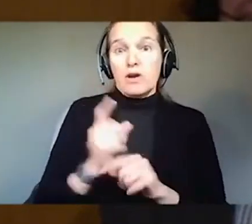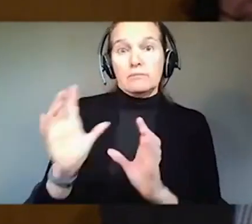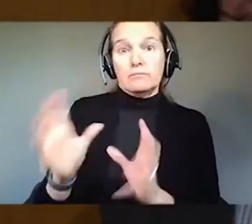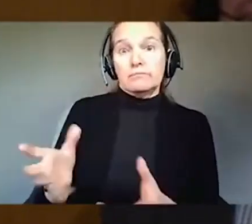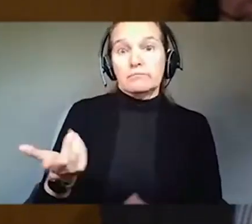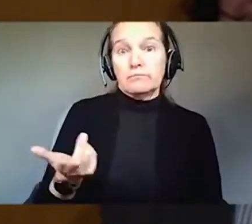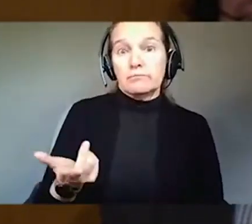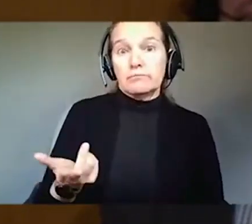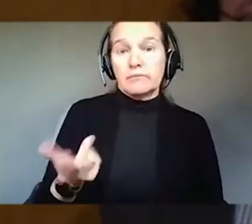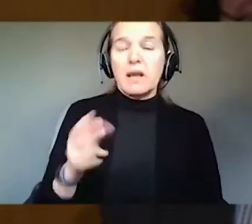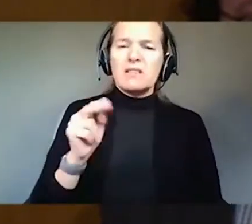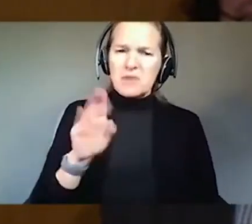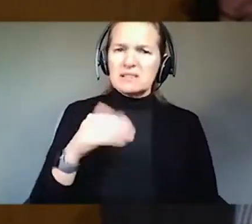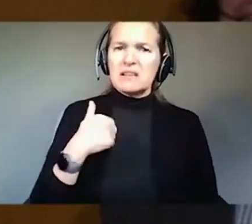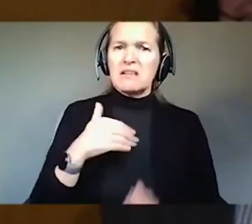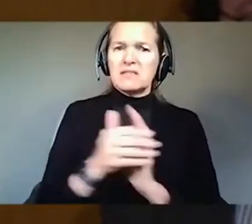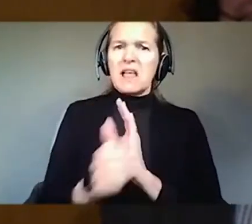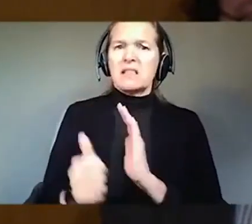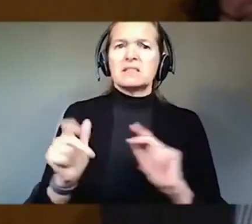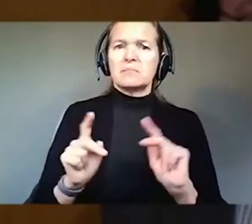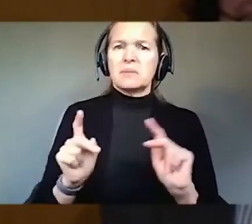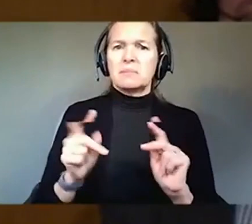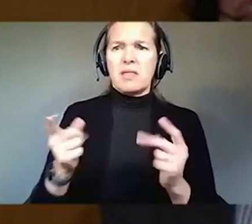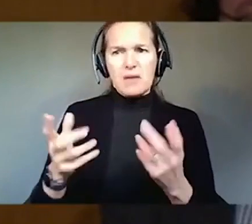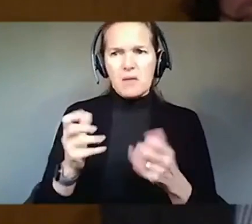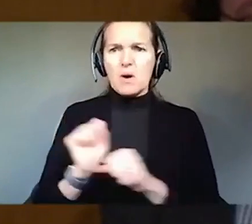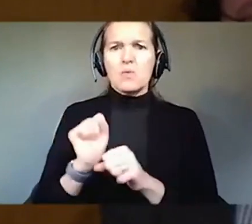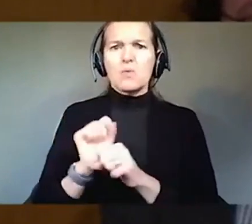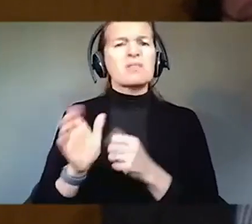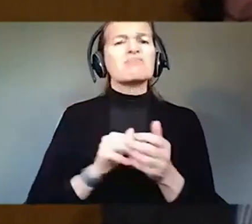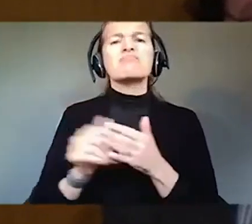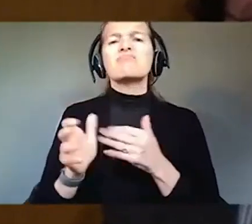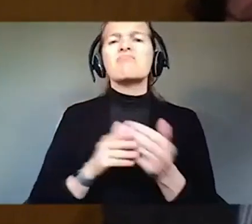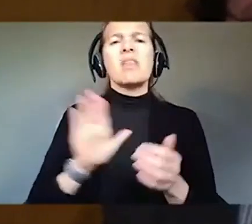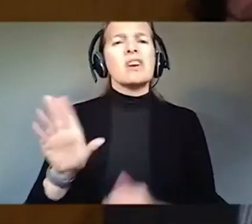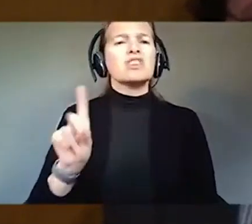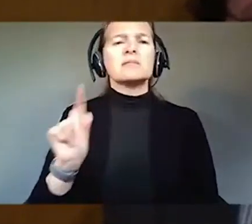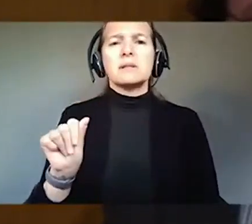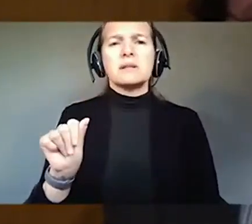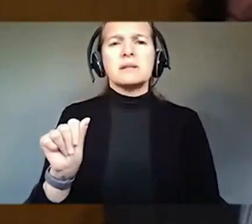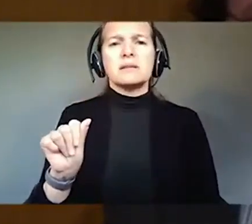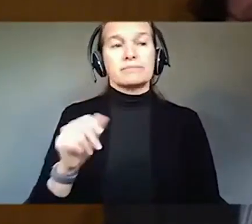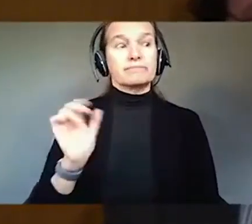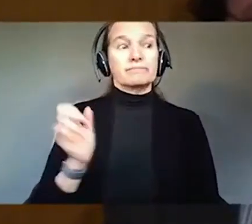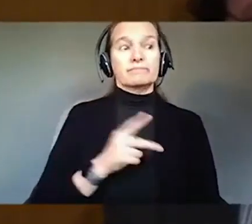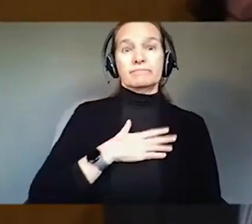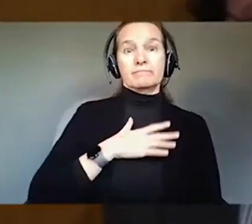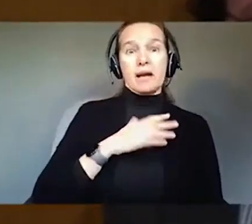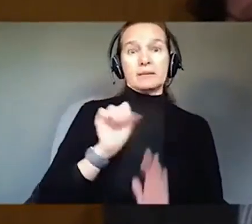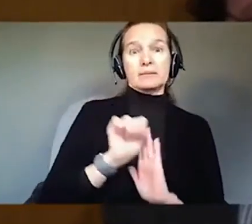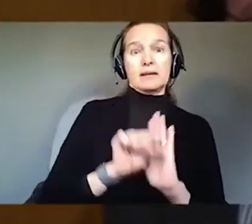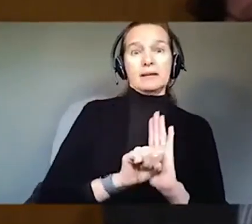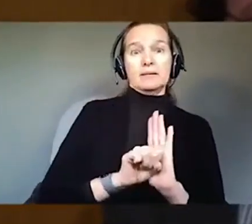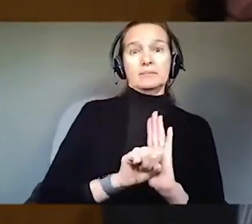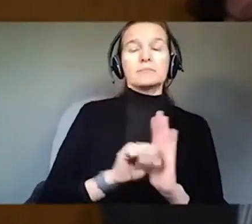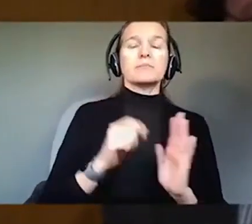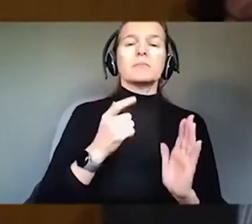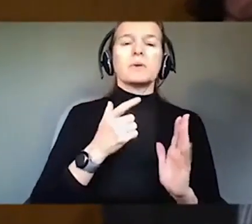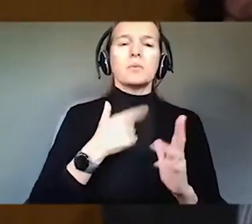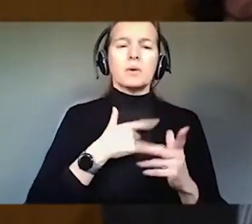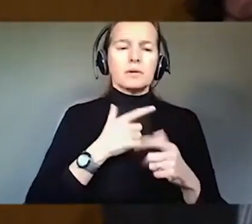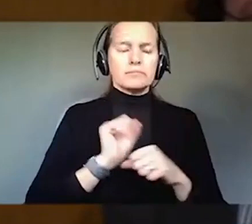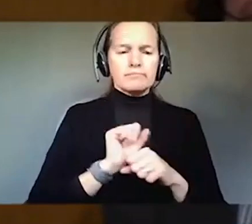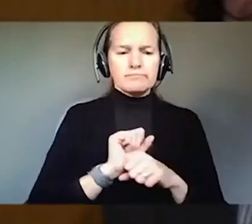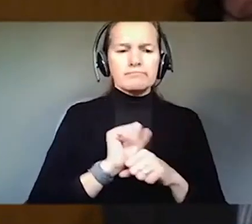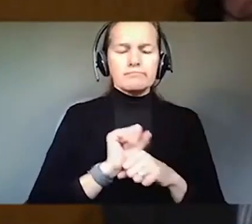has talented people who want to work regardless of disability. Back home in my state, we are working to make